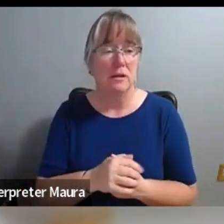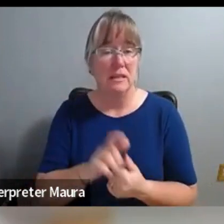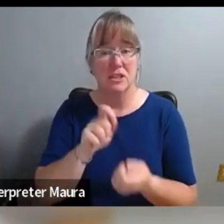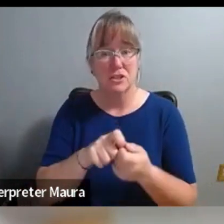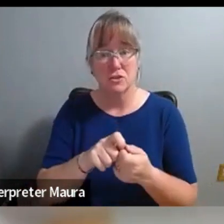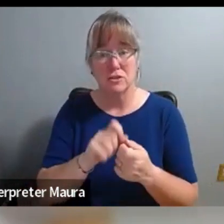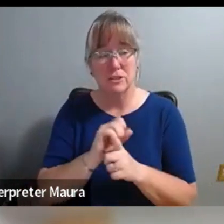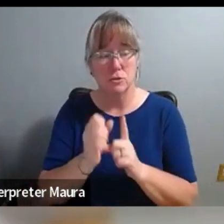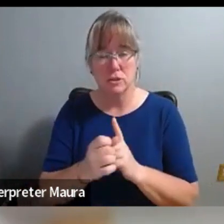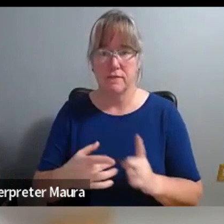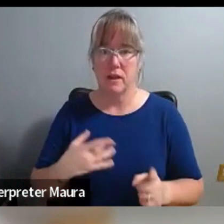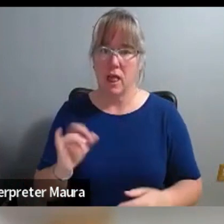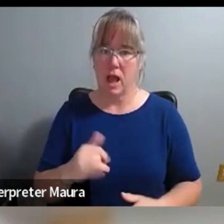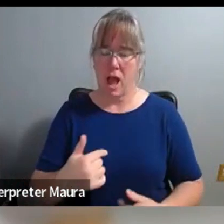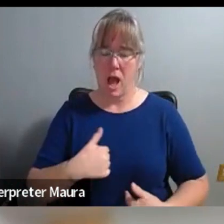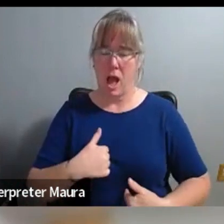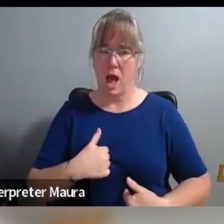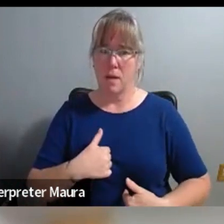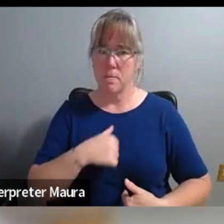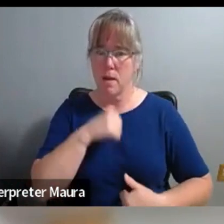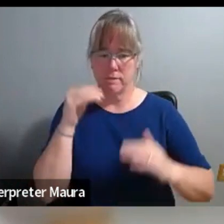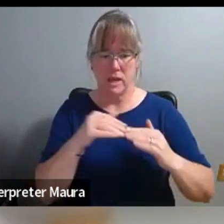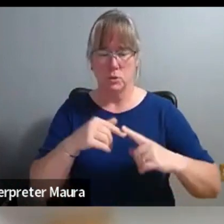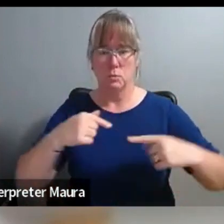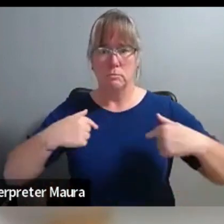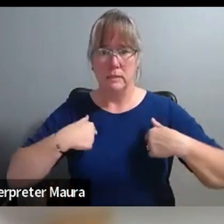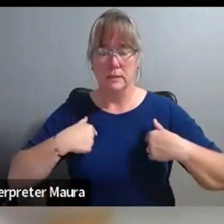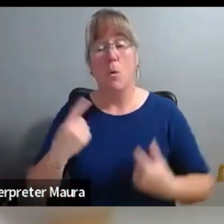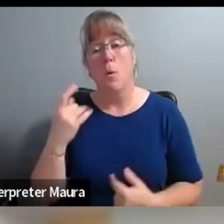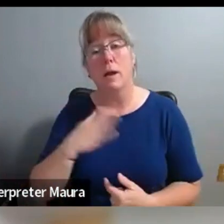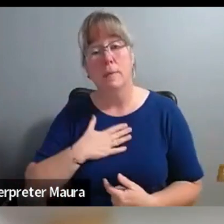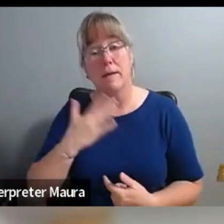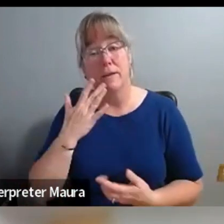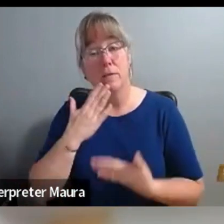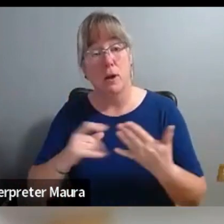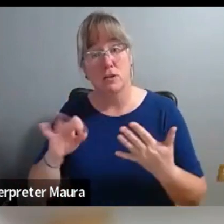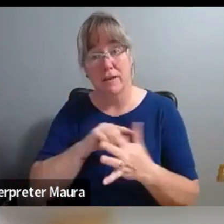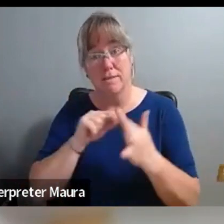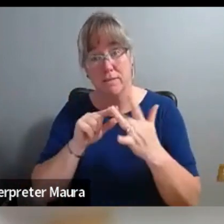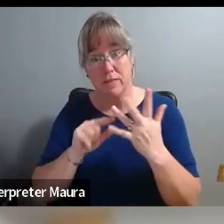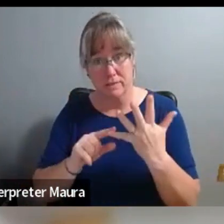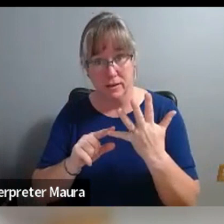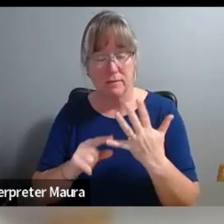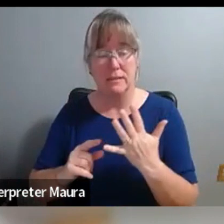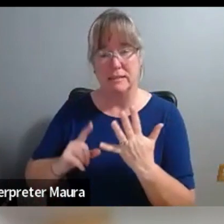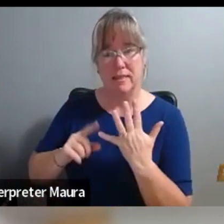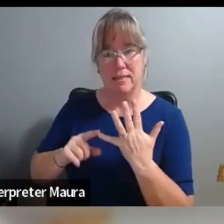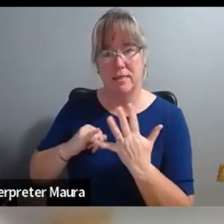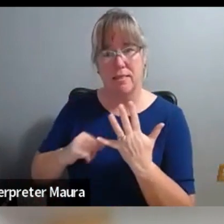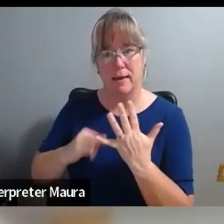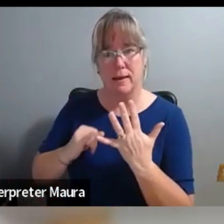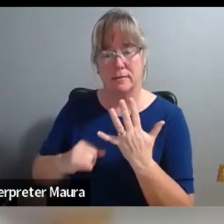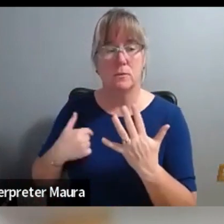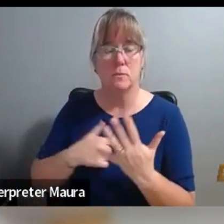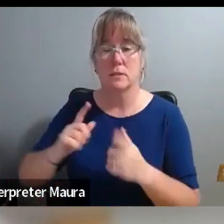you've been wronged. And so like one of my favorite parts of the podcast is in, um, the last episode where we